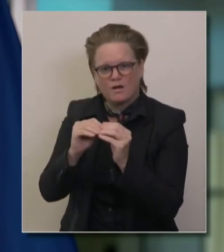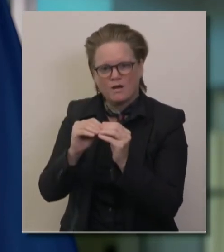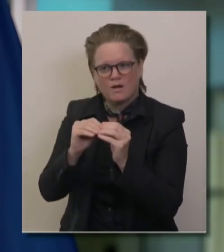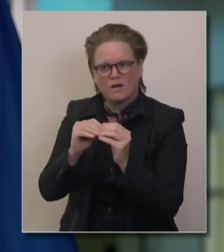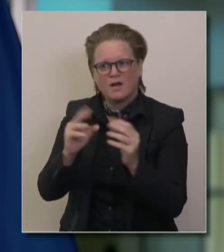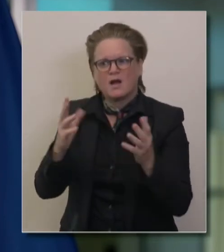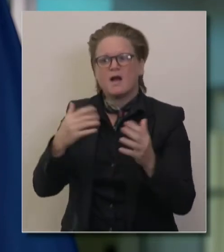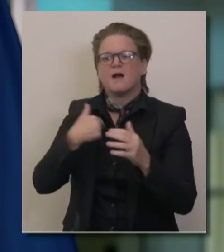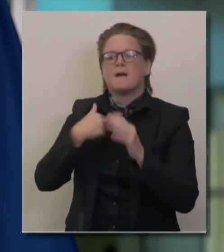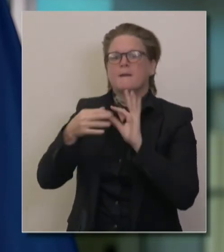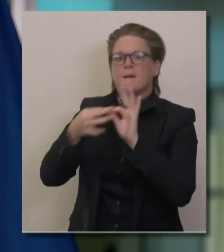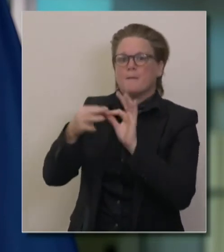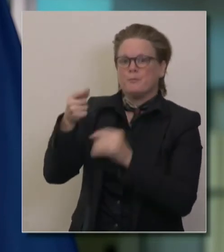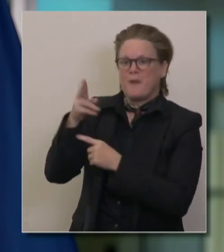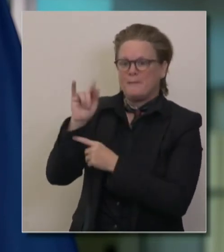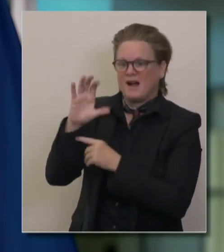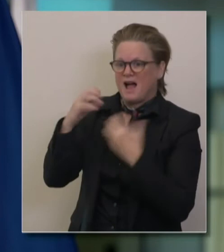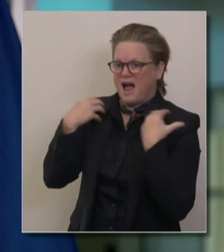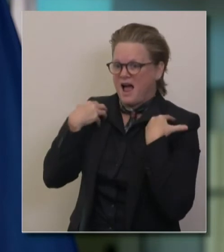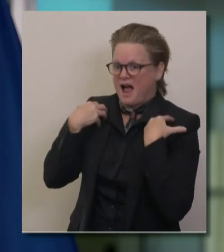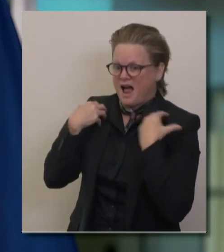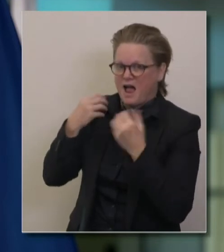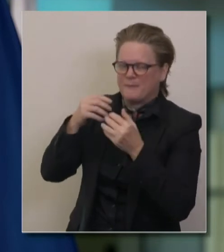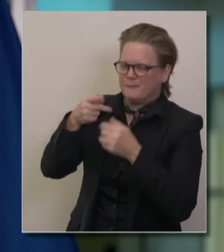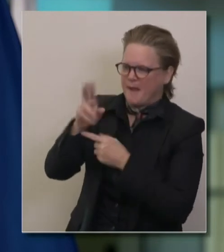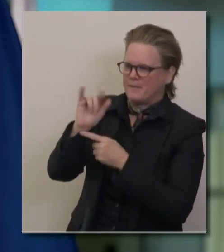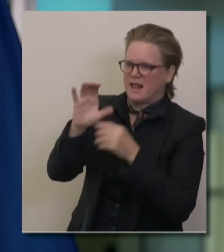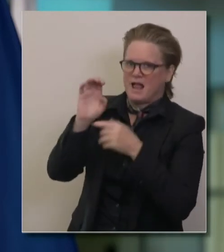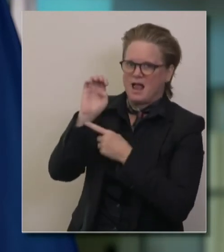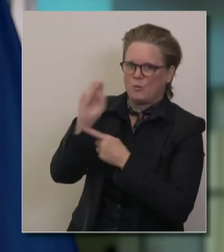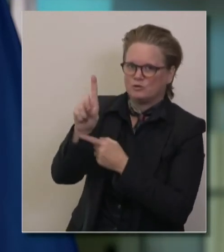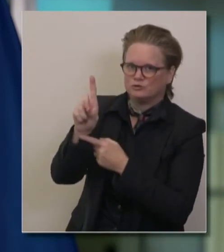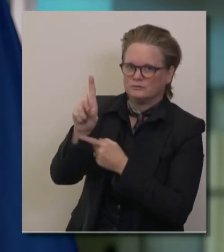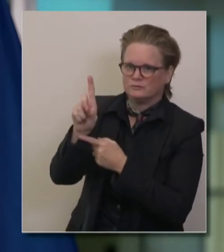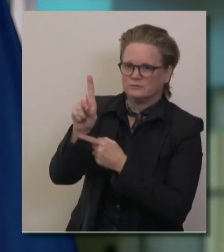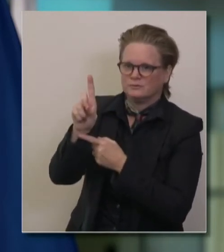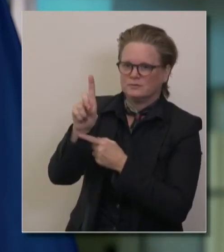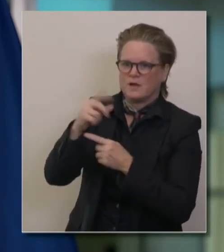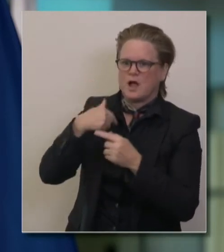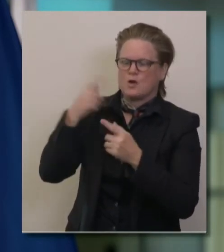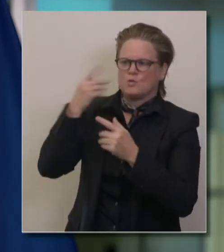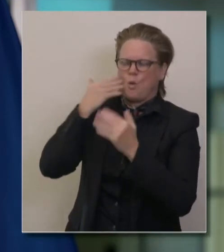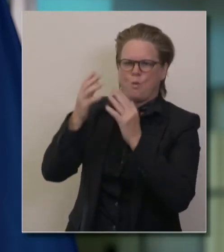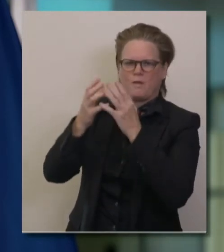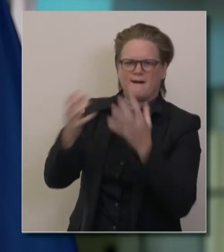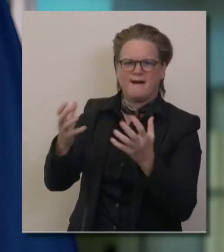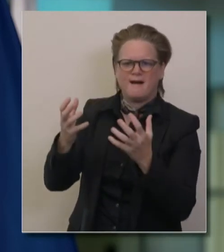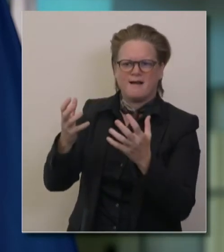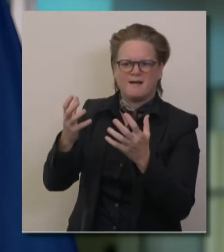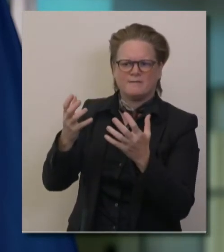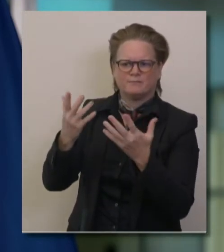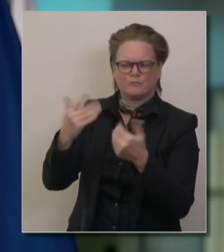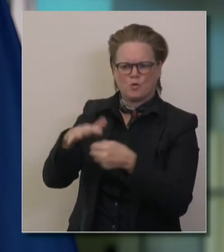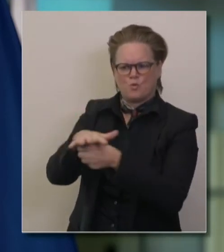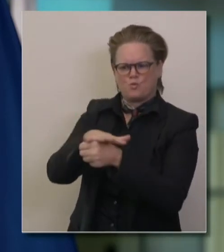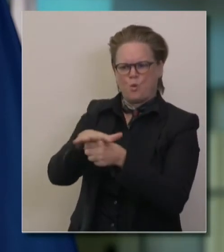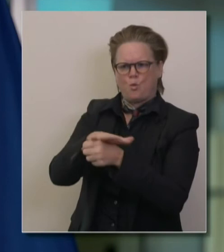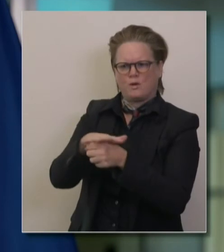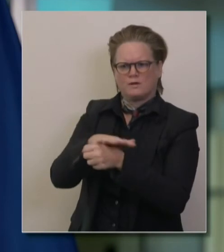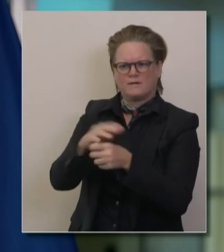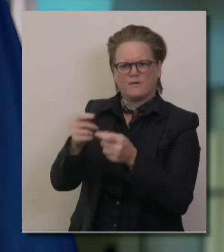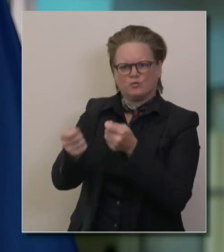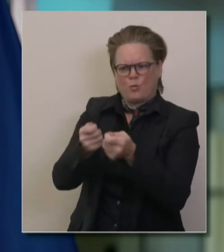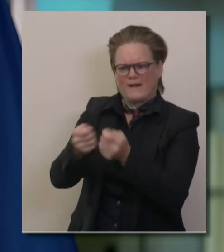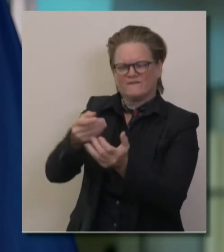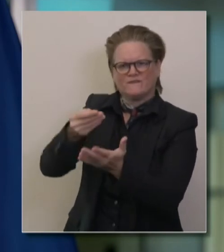know well, perhaps written a lot about the local control funding formula that Governor Brown had advanced to advance